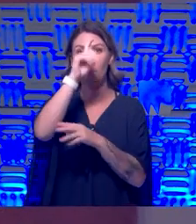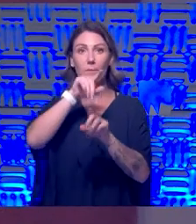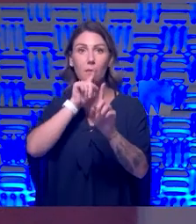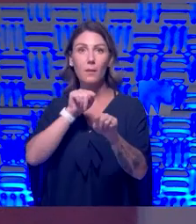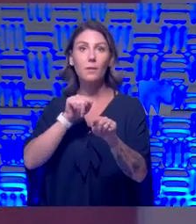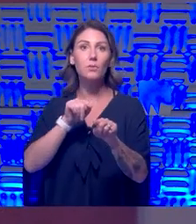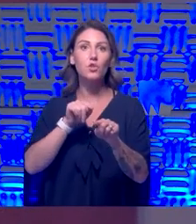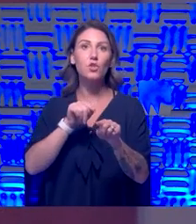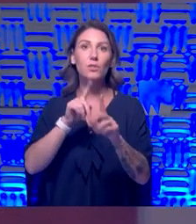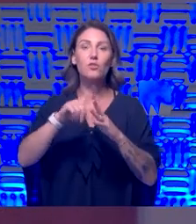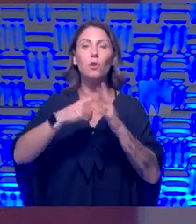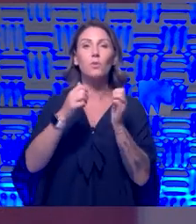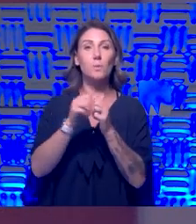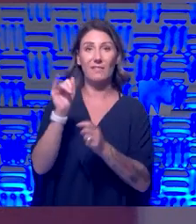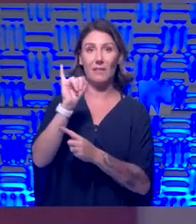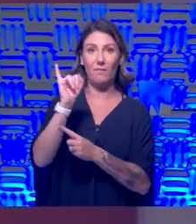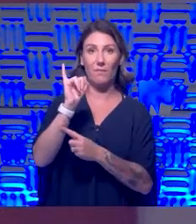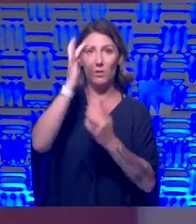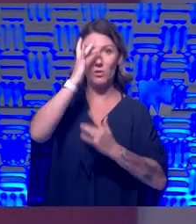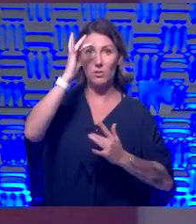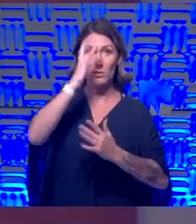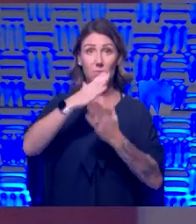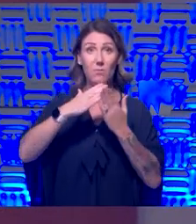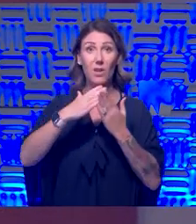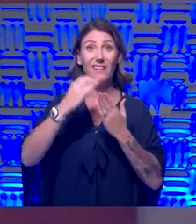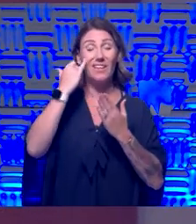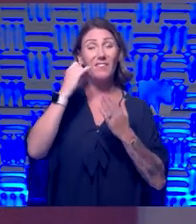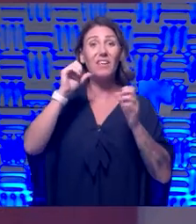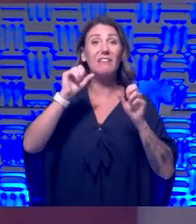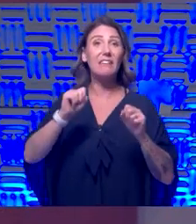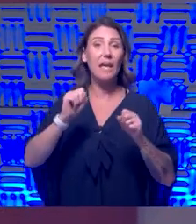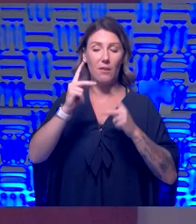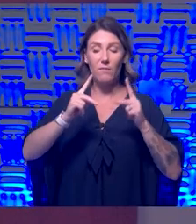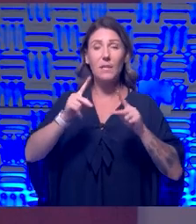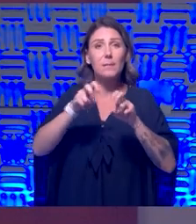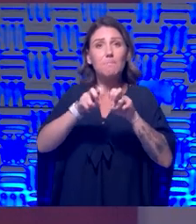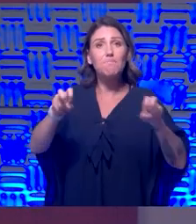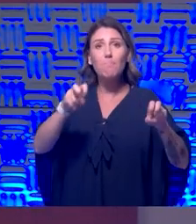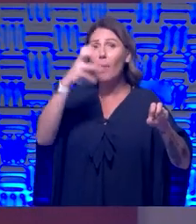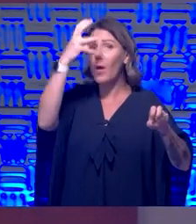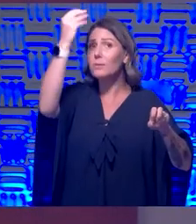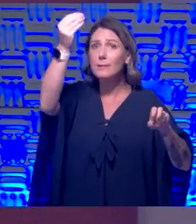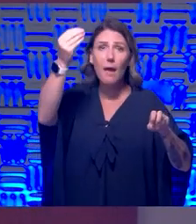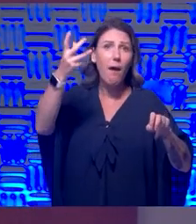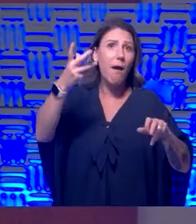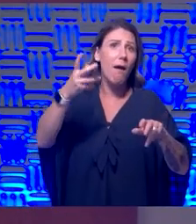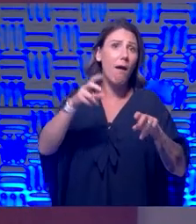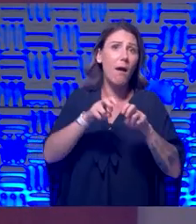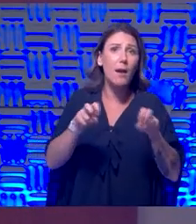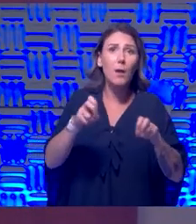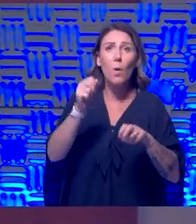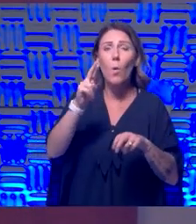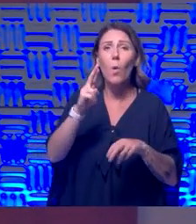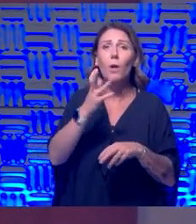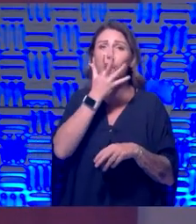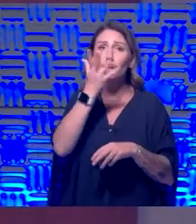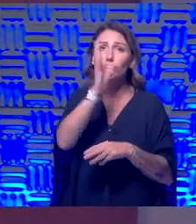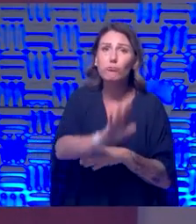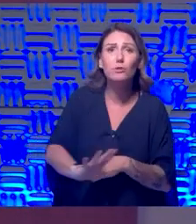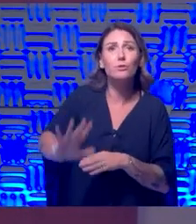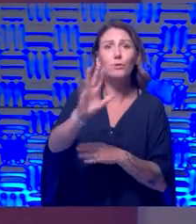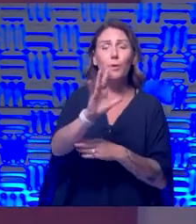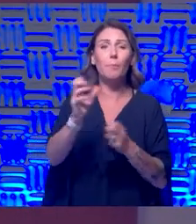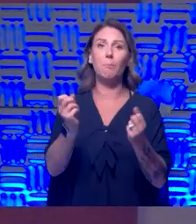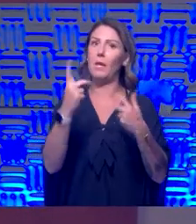starts with the infectious disease part, but I mean, if you can visit on their porch or, you know, in their yard, which I've, we've done many